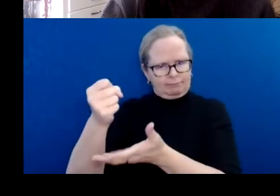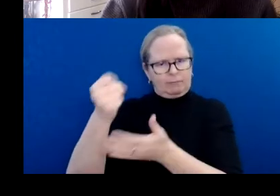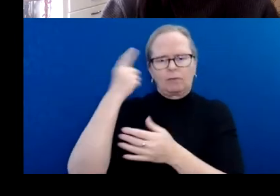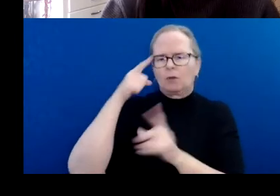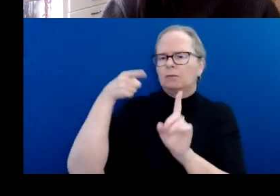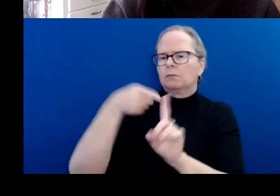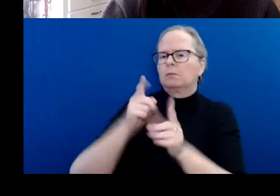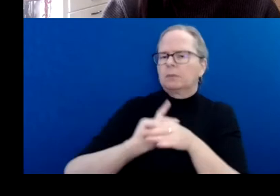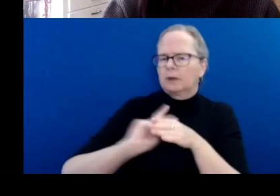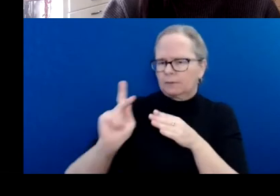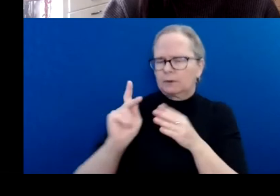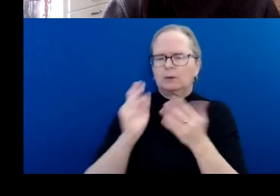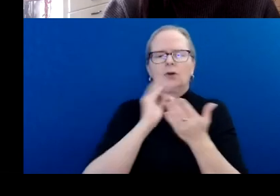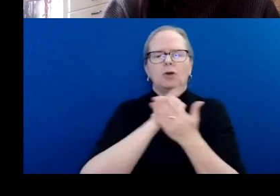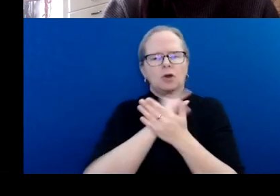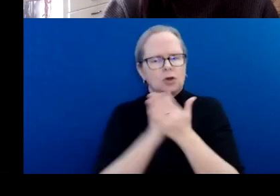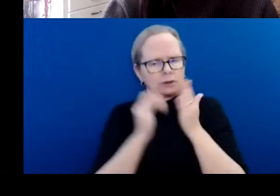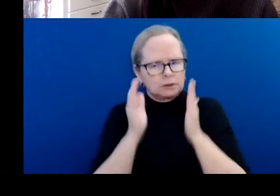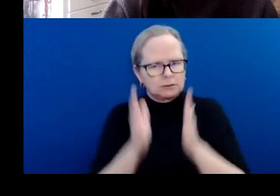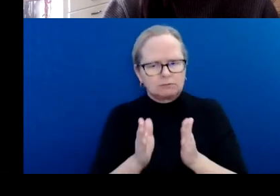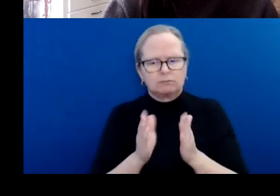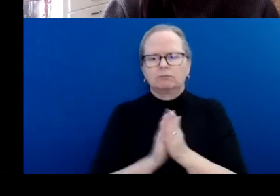individuals who work in artistic collectives.